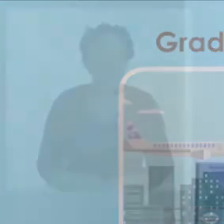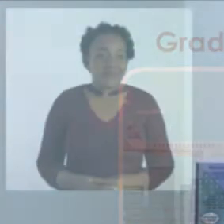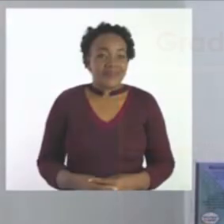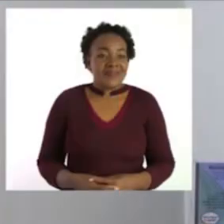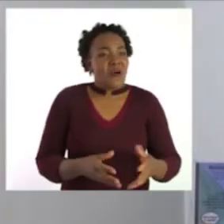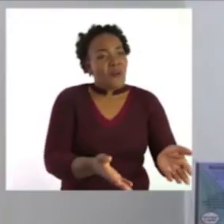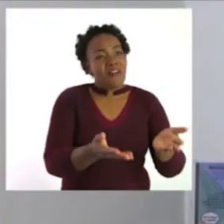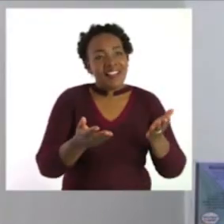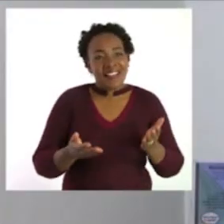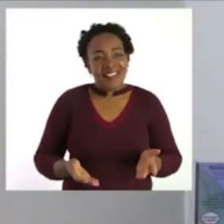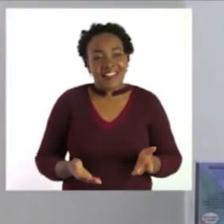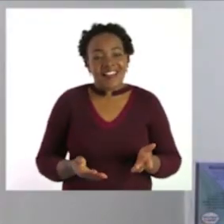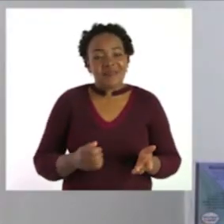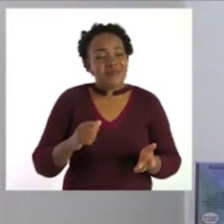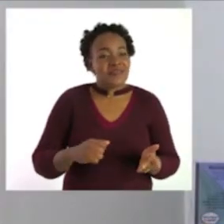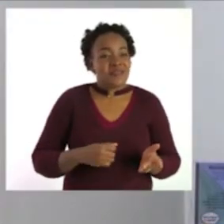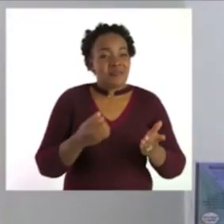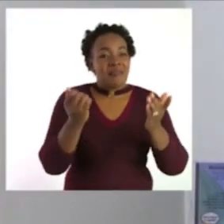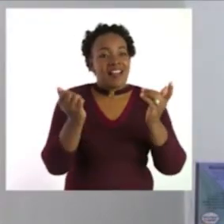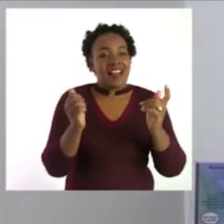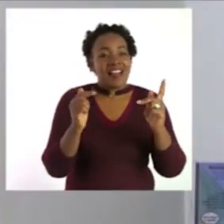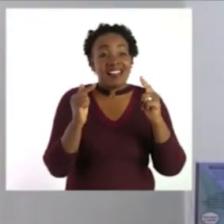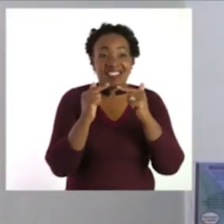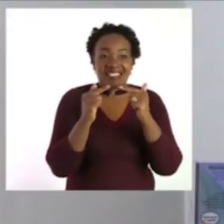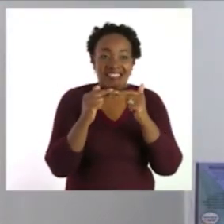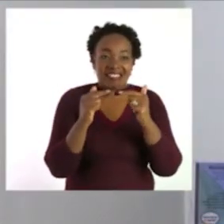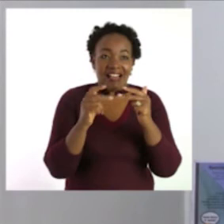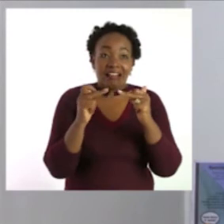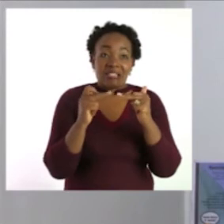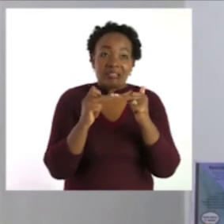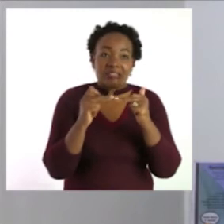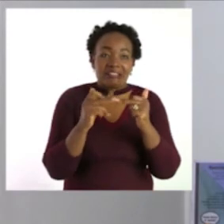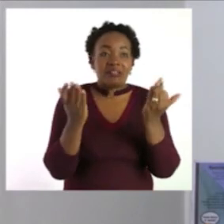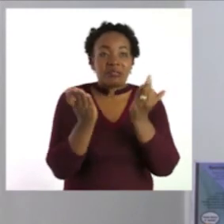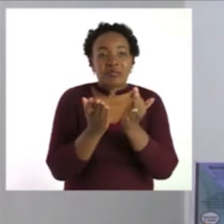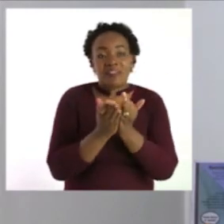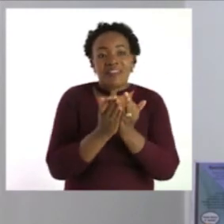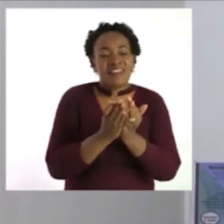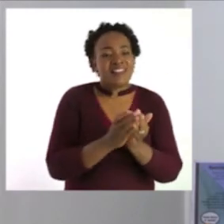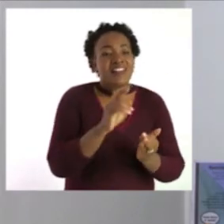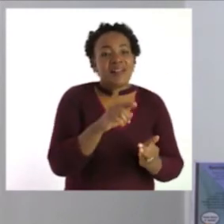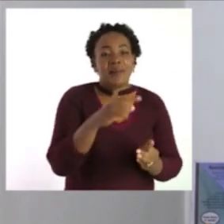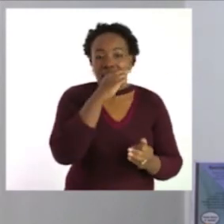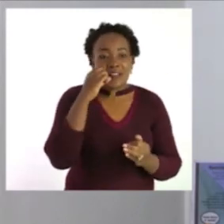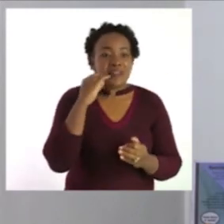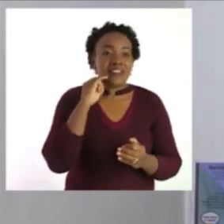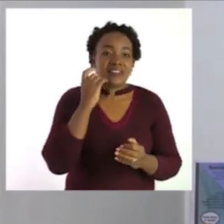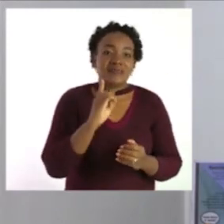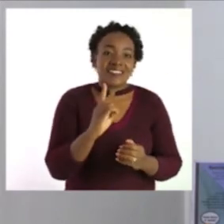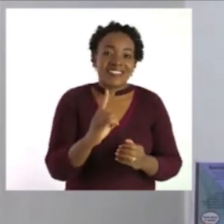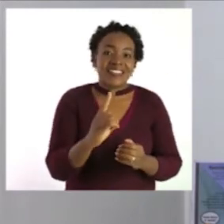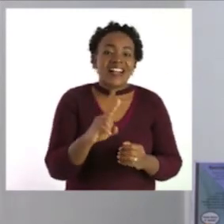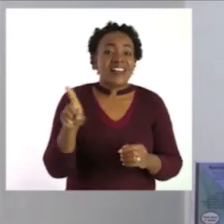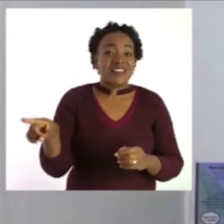welcome to my zone online school my name is teacher precious and i'm with my friend here say